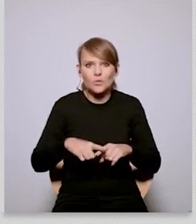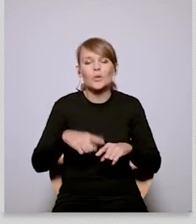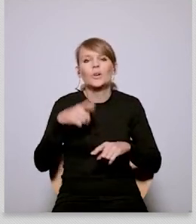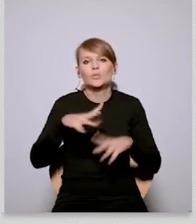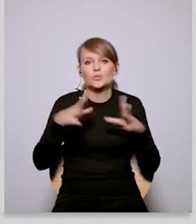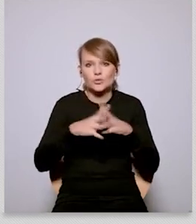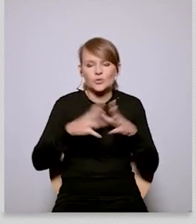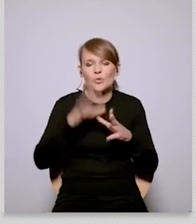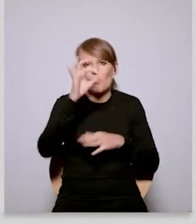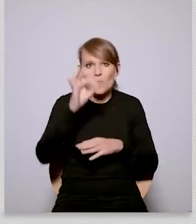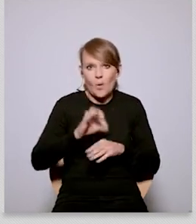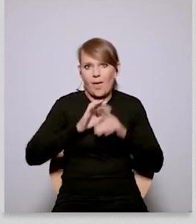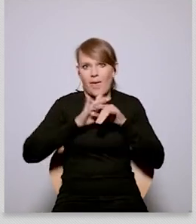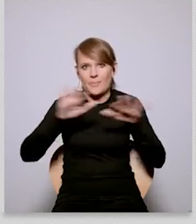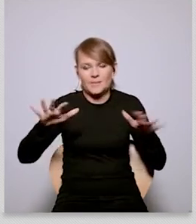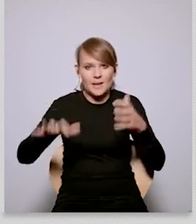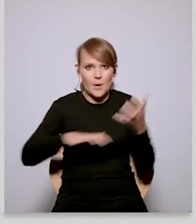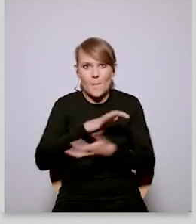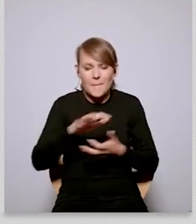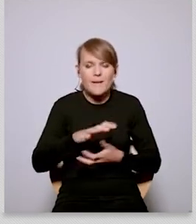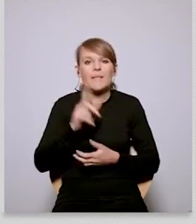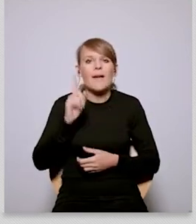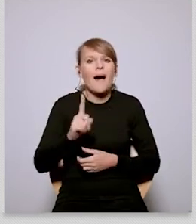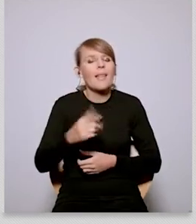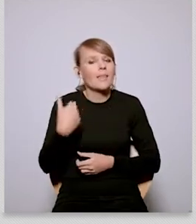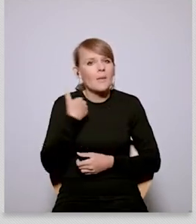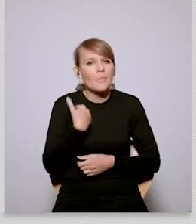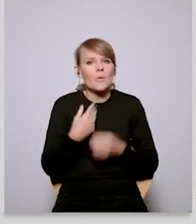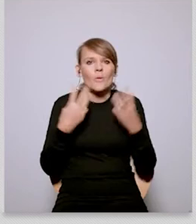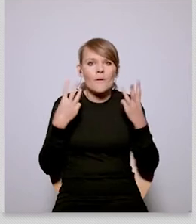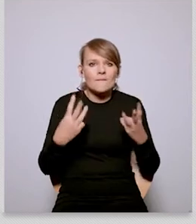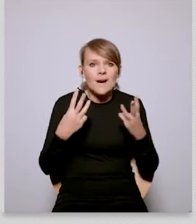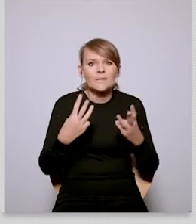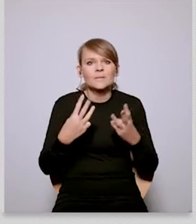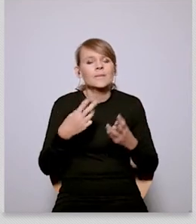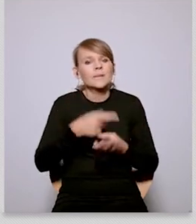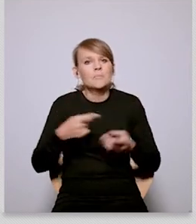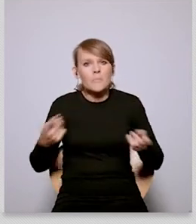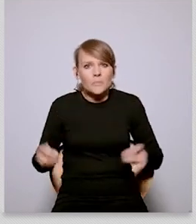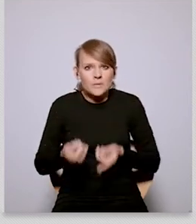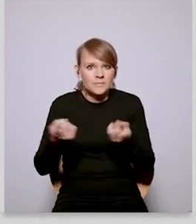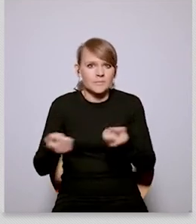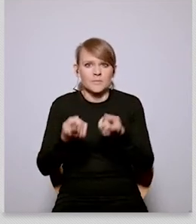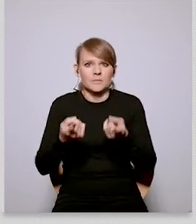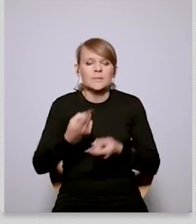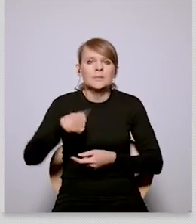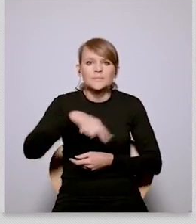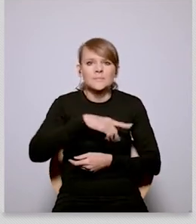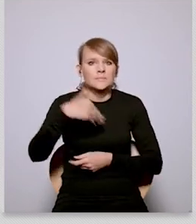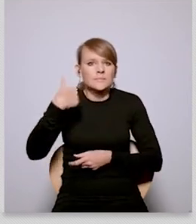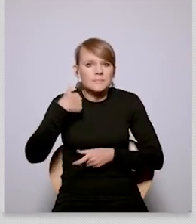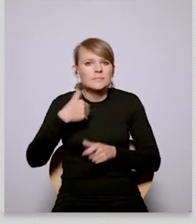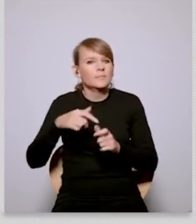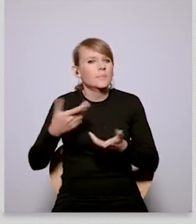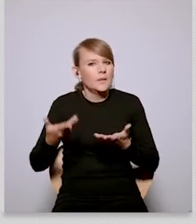kind of to deliver the sorts of um results that we need on the issues that we know citizens are worried about um comes precisely